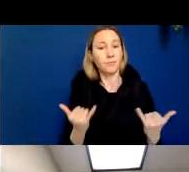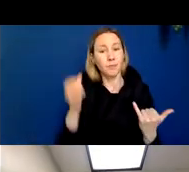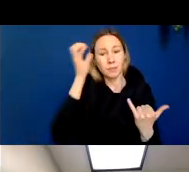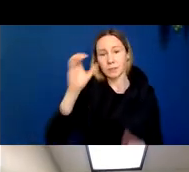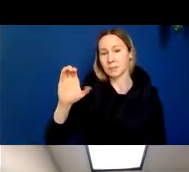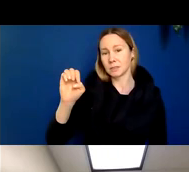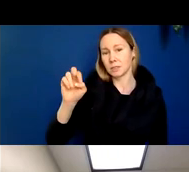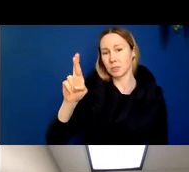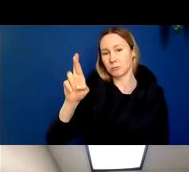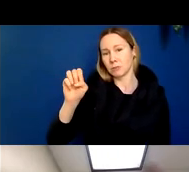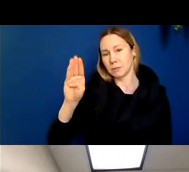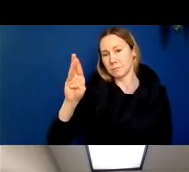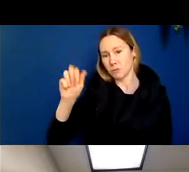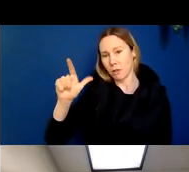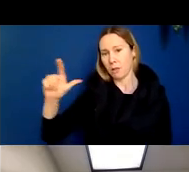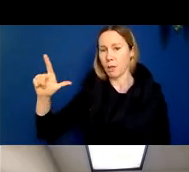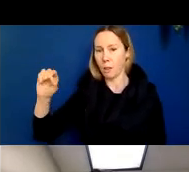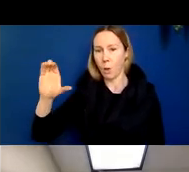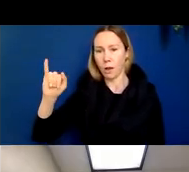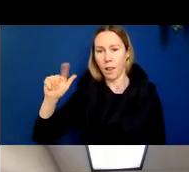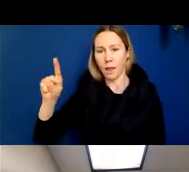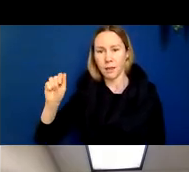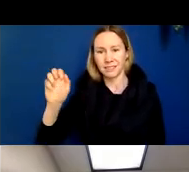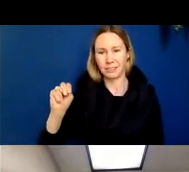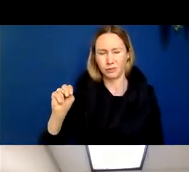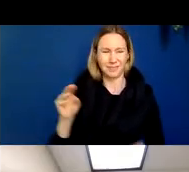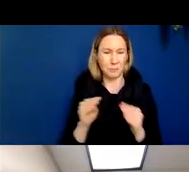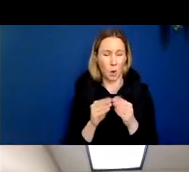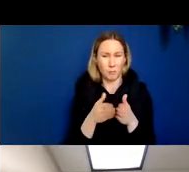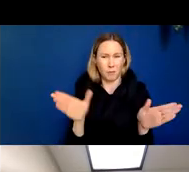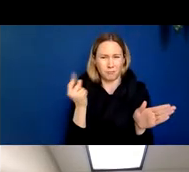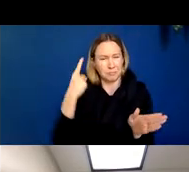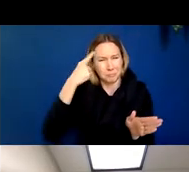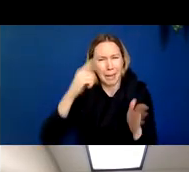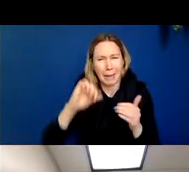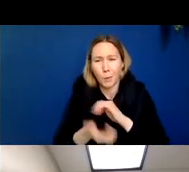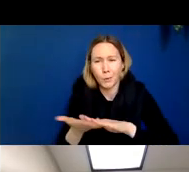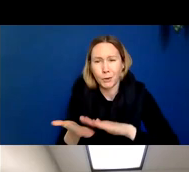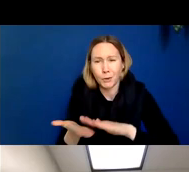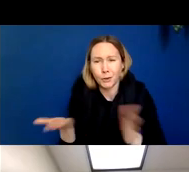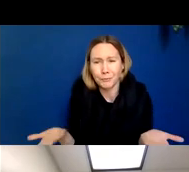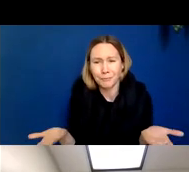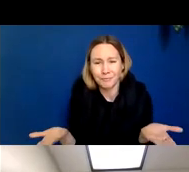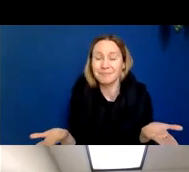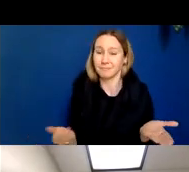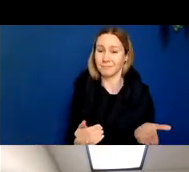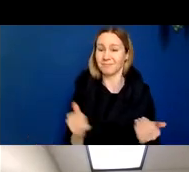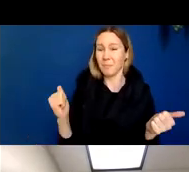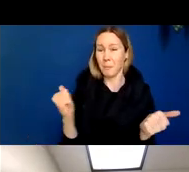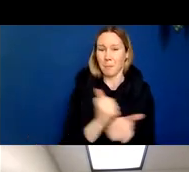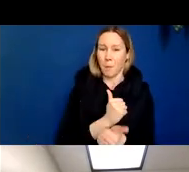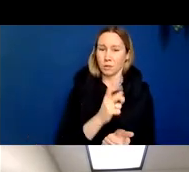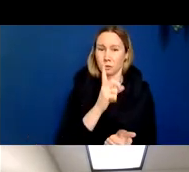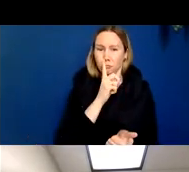localization, and more broadly speaking, how does the brain work? And this is the mostly precise